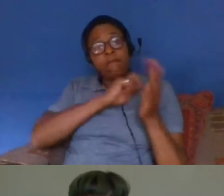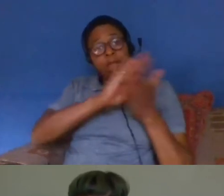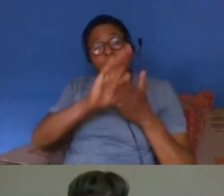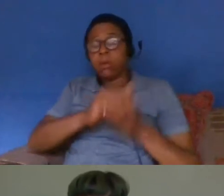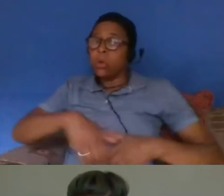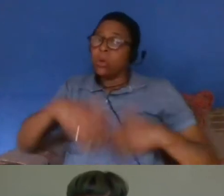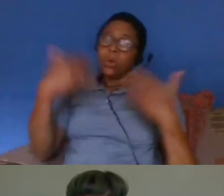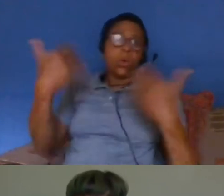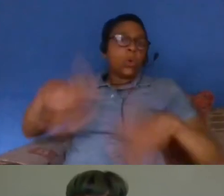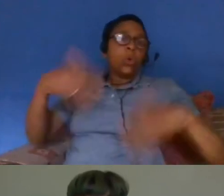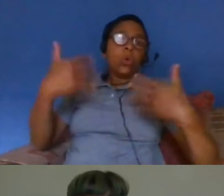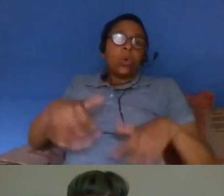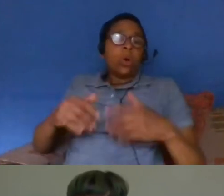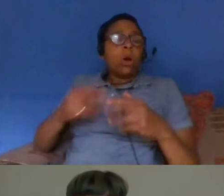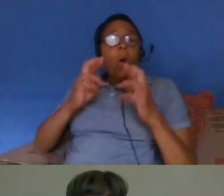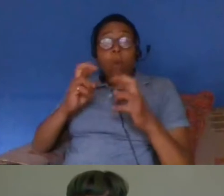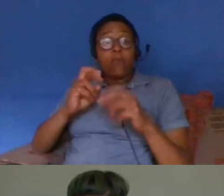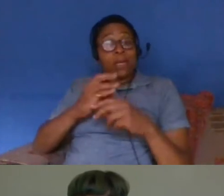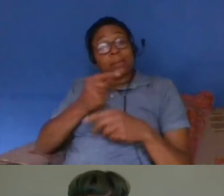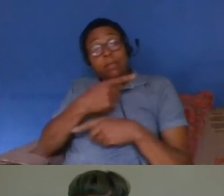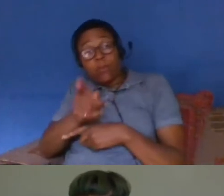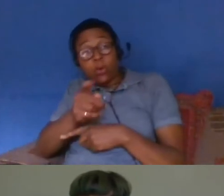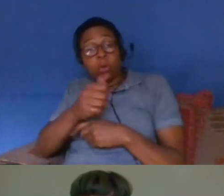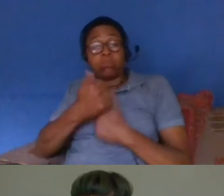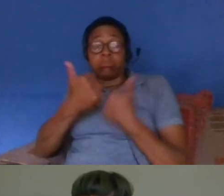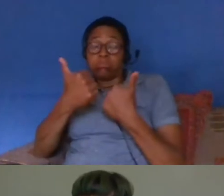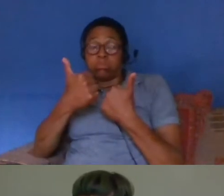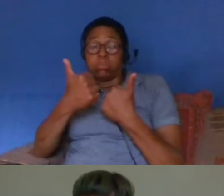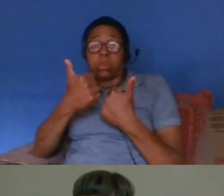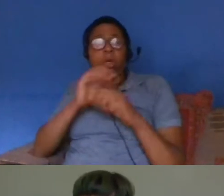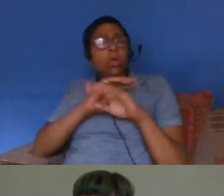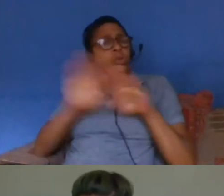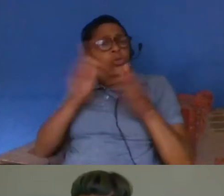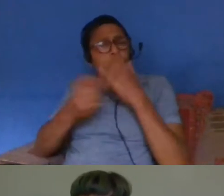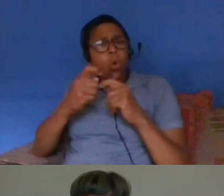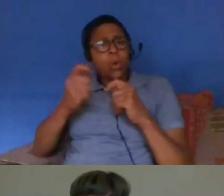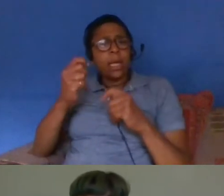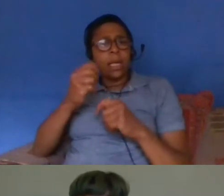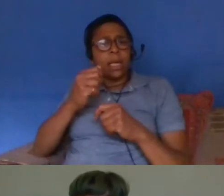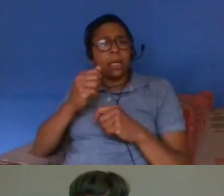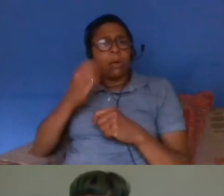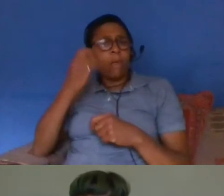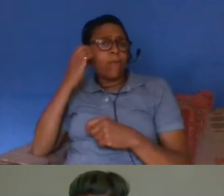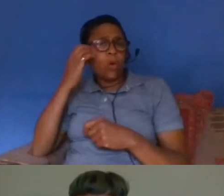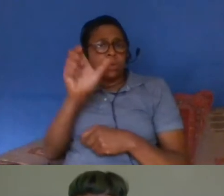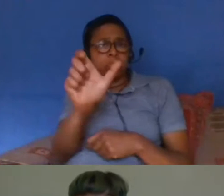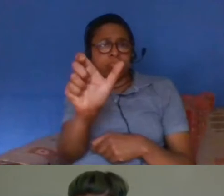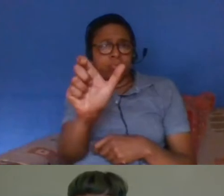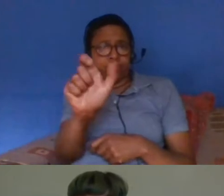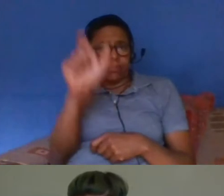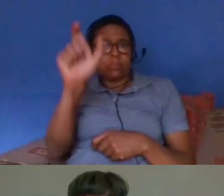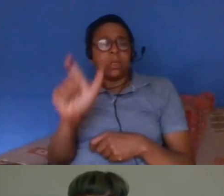are also doing that not just on their smartphones but in in ways that other people can also share and see see that